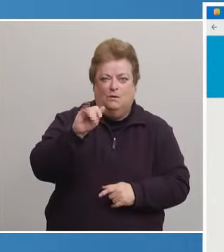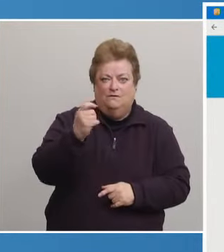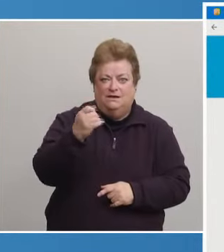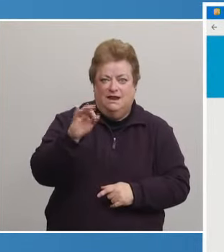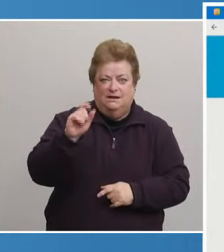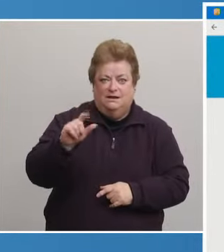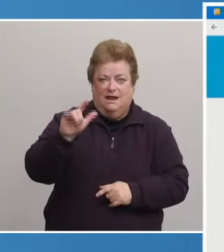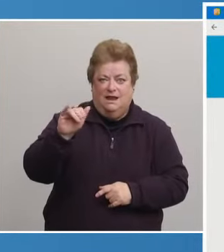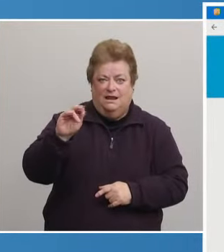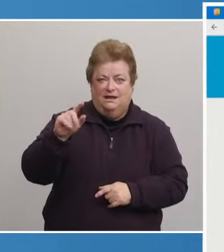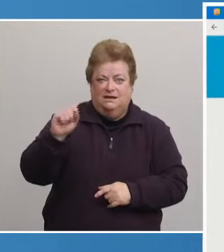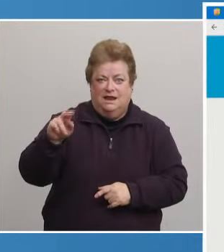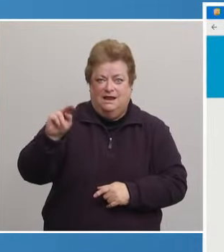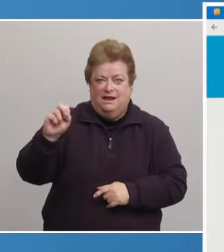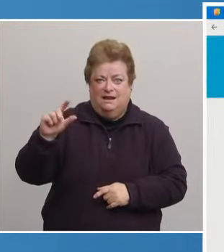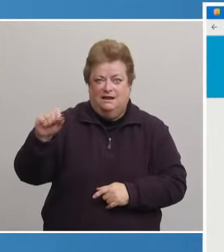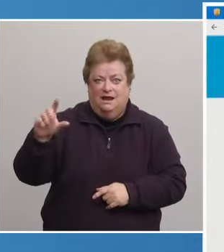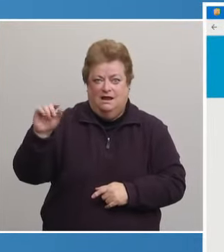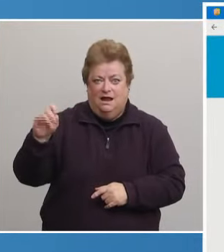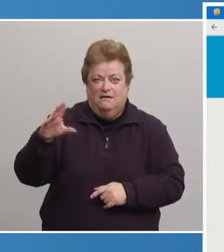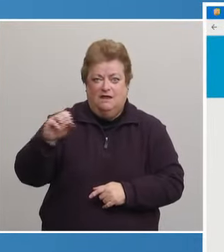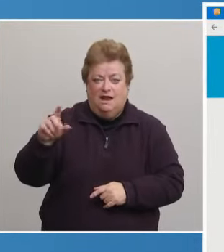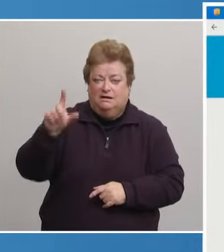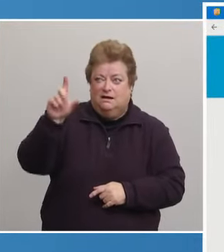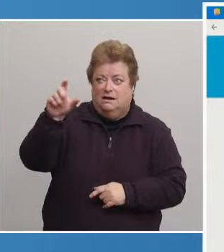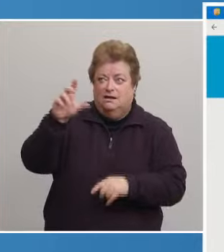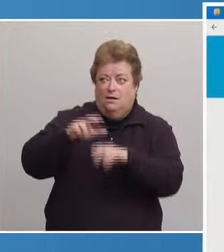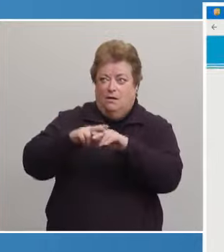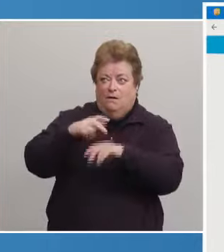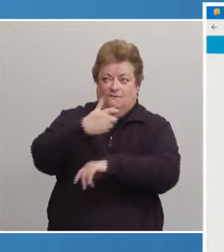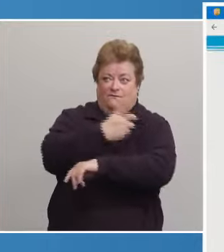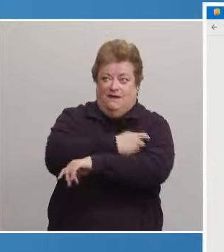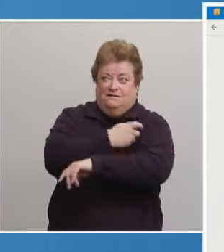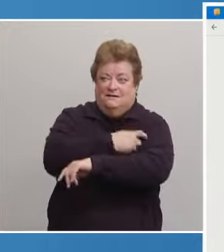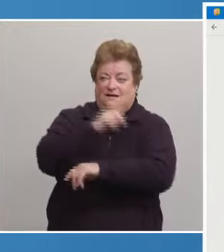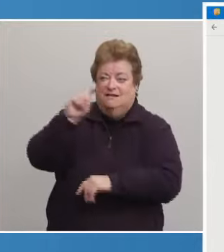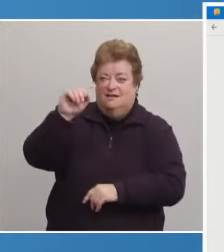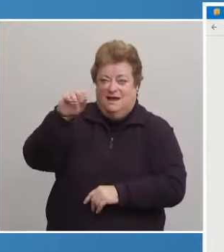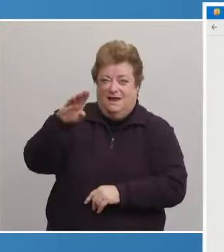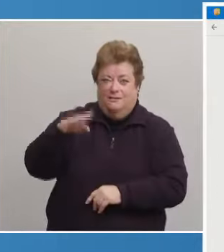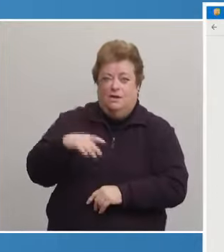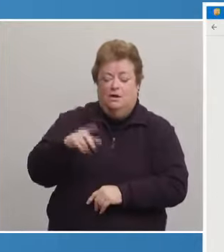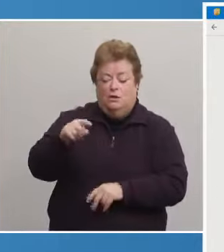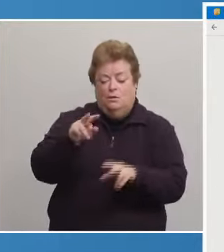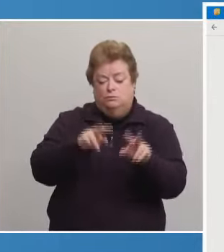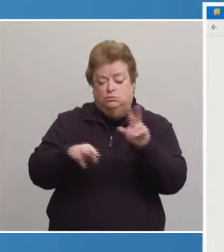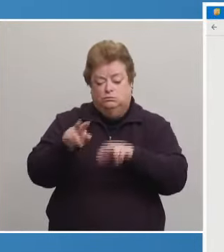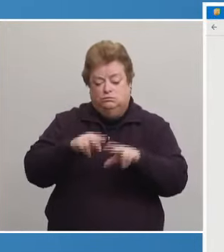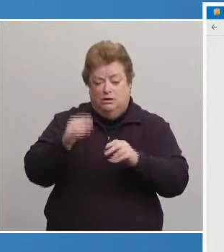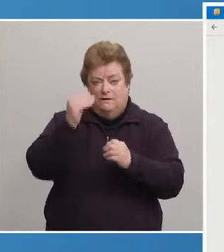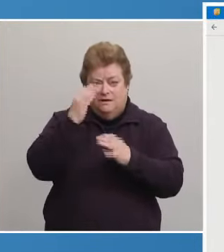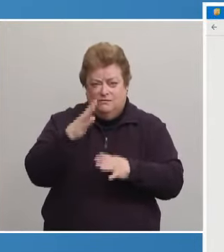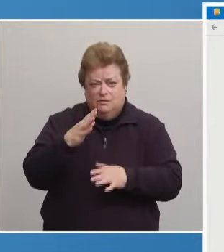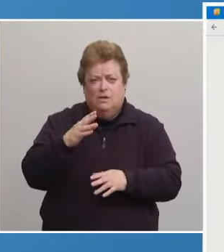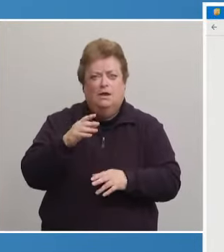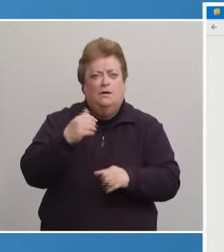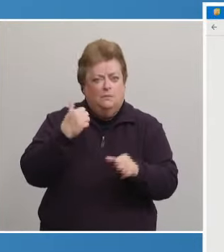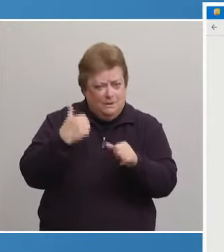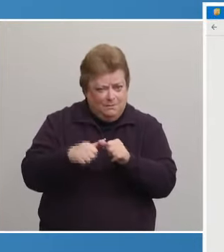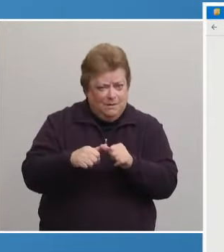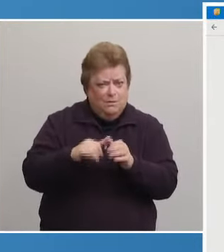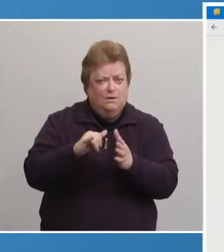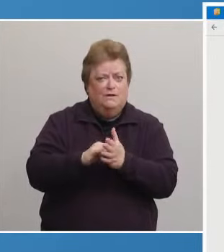.ne.gov and click on the vaccine information tab. As you review the content there, please do keep in mind